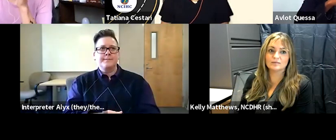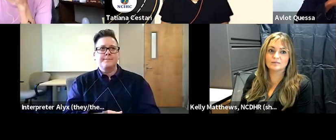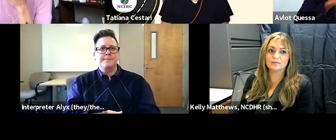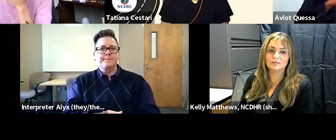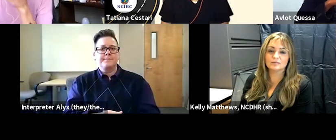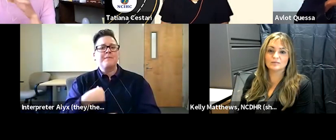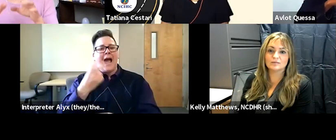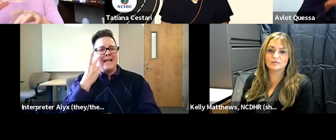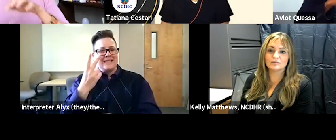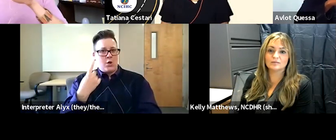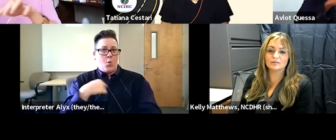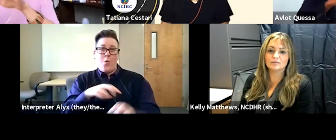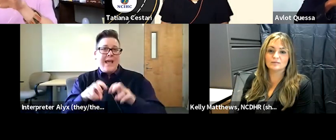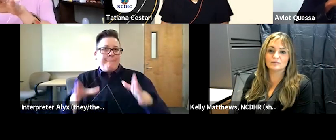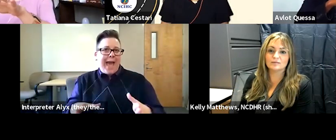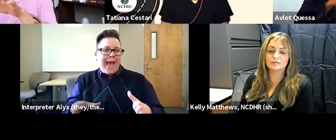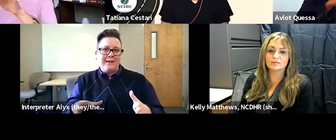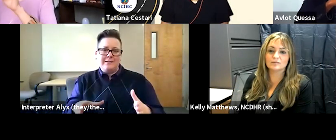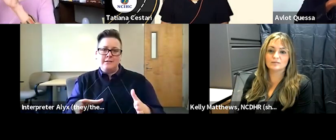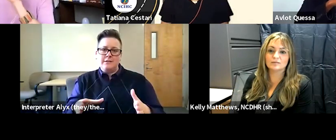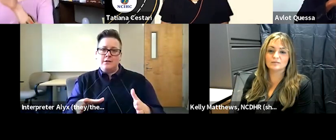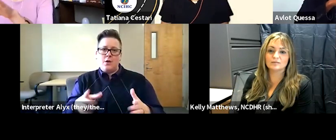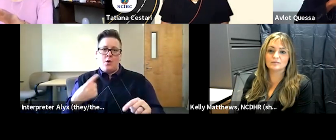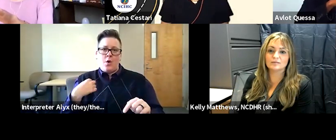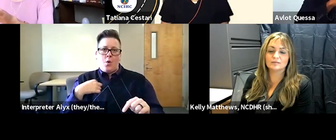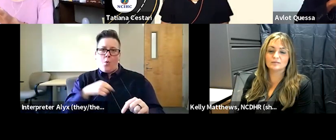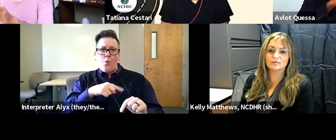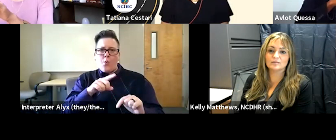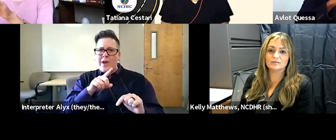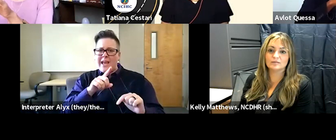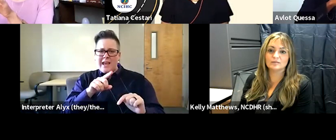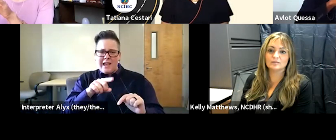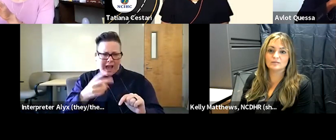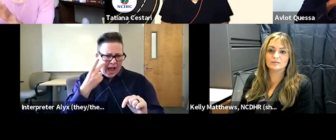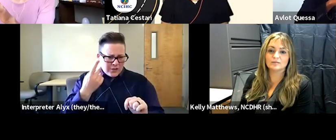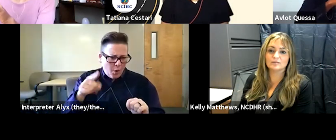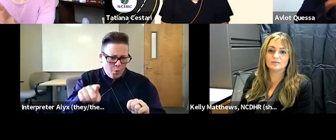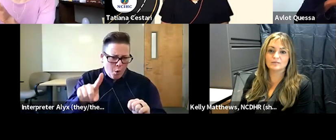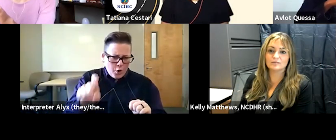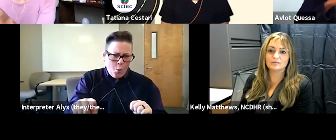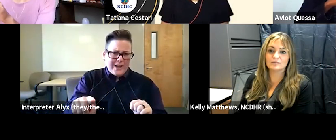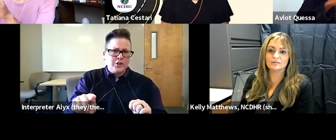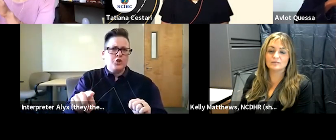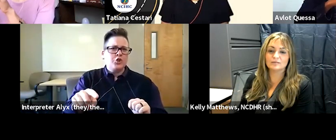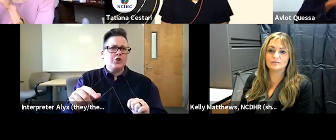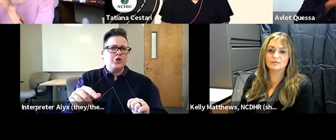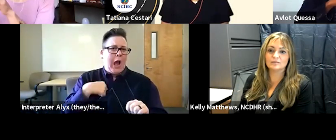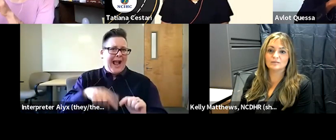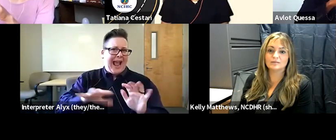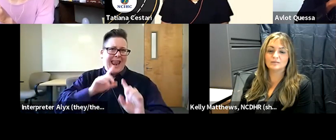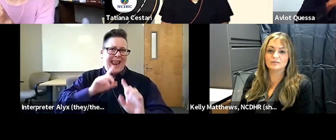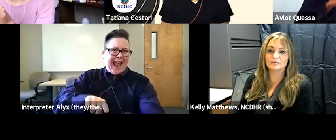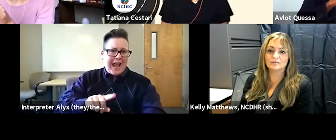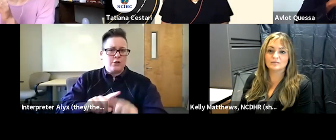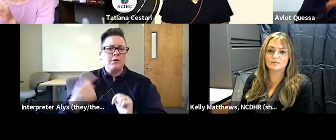see we as panelists we don't have access to answer directly out to you all so i saw a question real quickly that i'll answer coming in is can